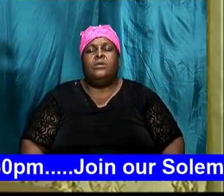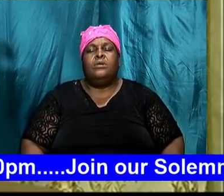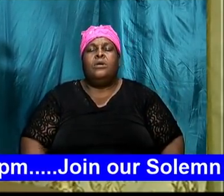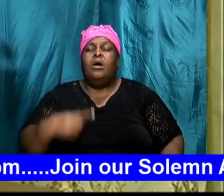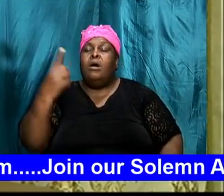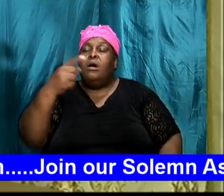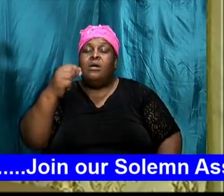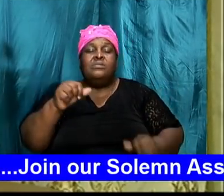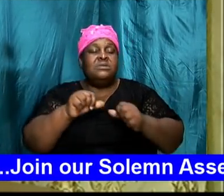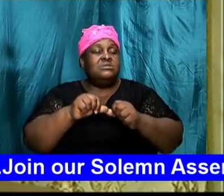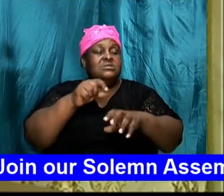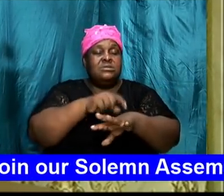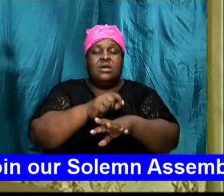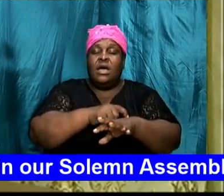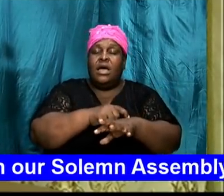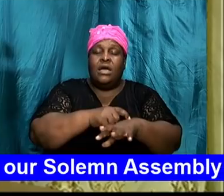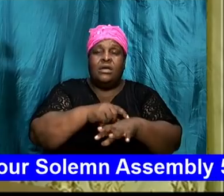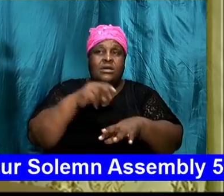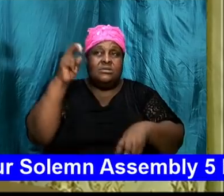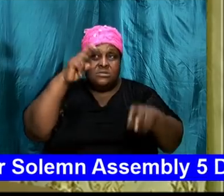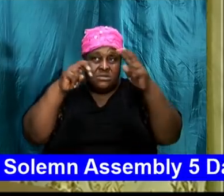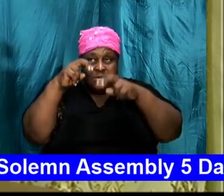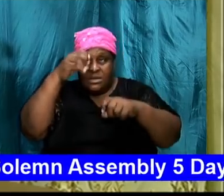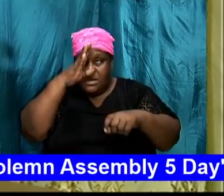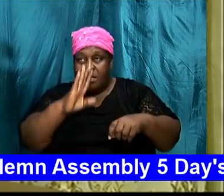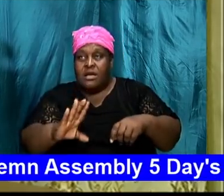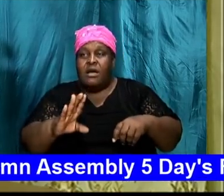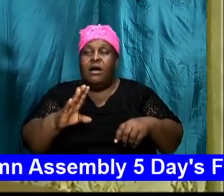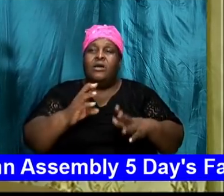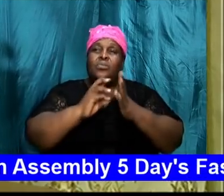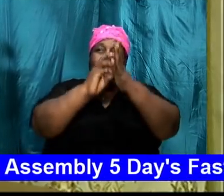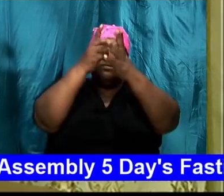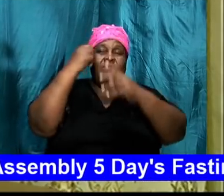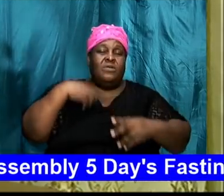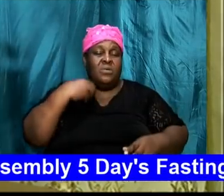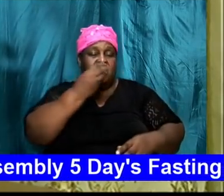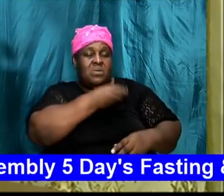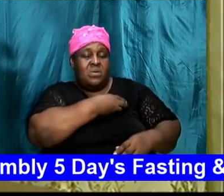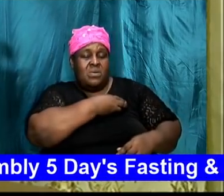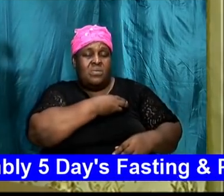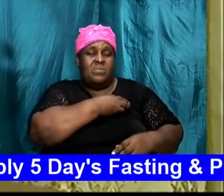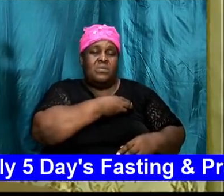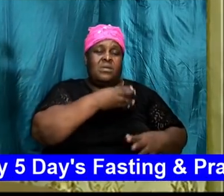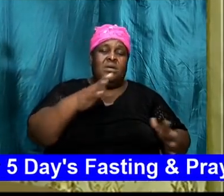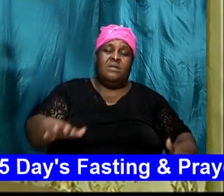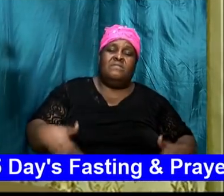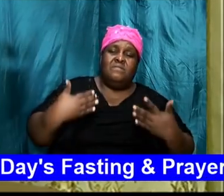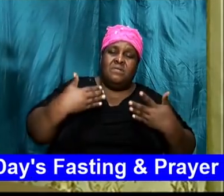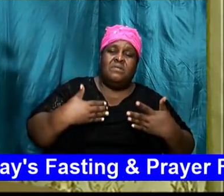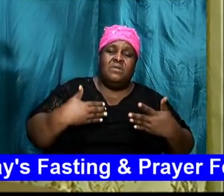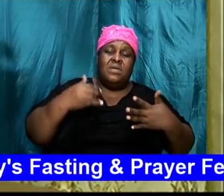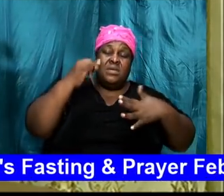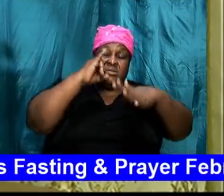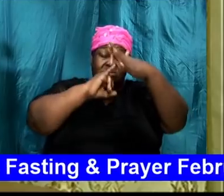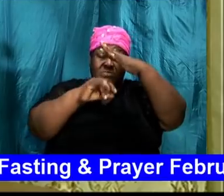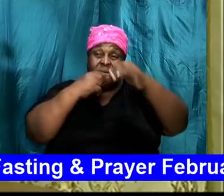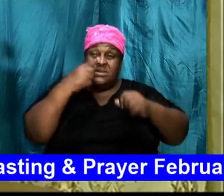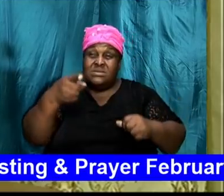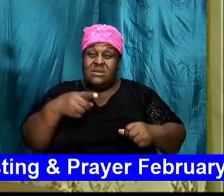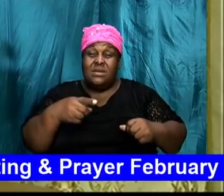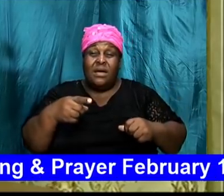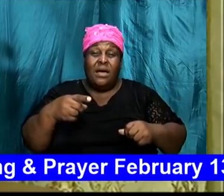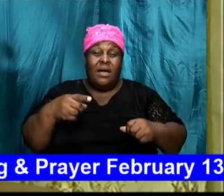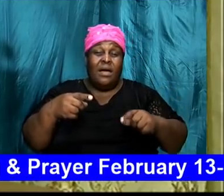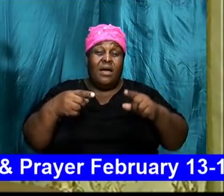our life. Jeremiah 29, 11 tells us, For I know the thought that I think that I think toward you. So God